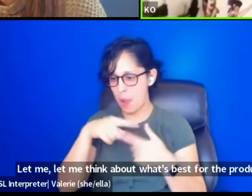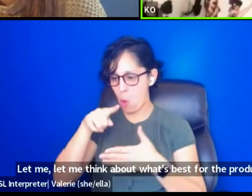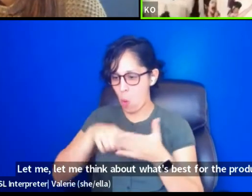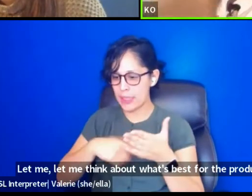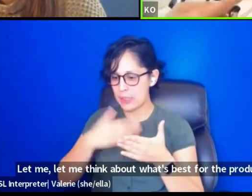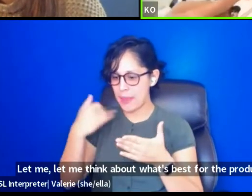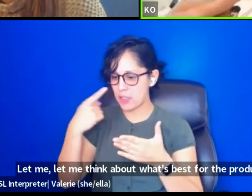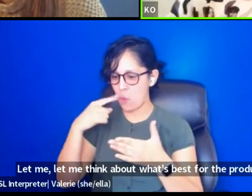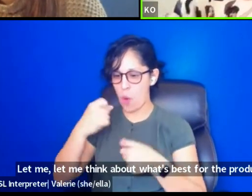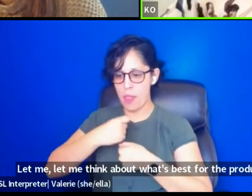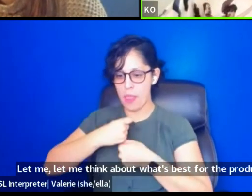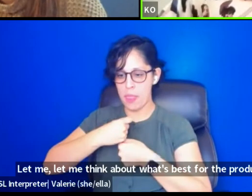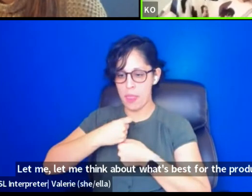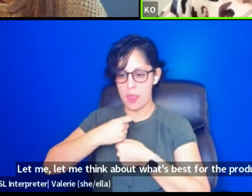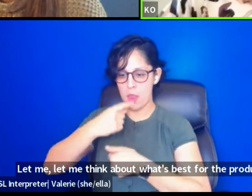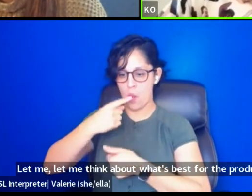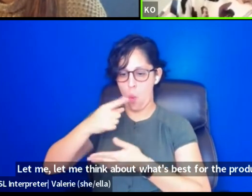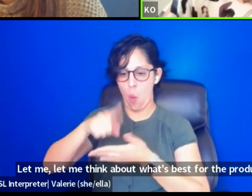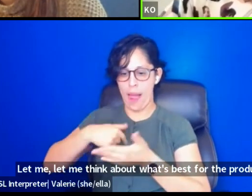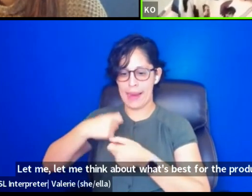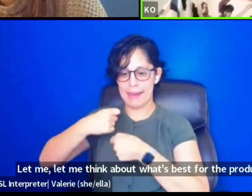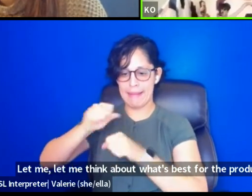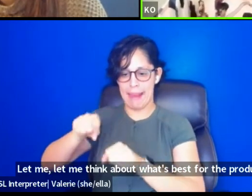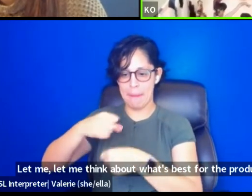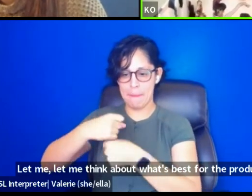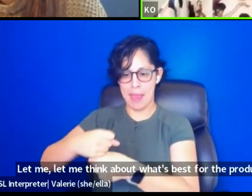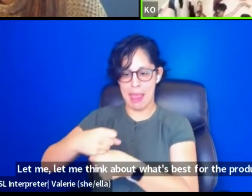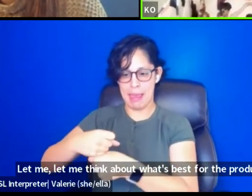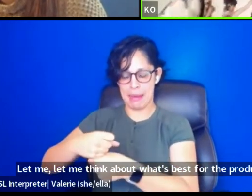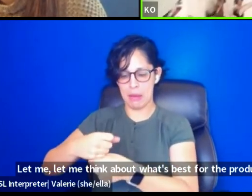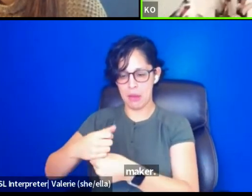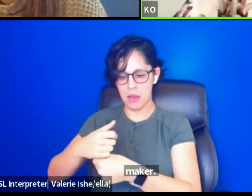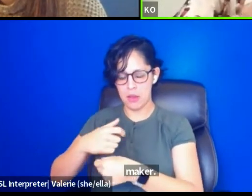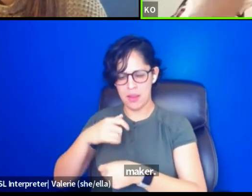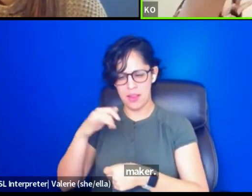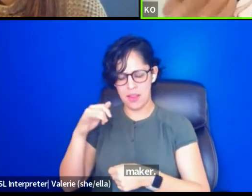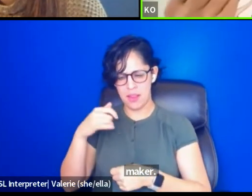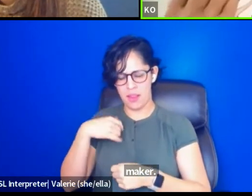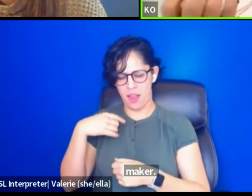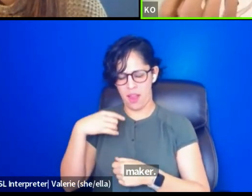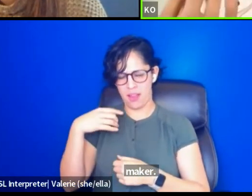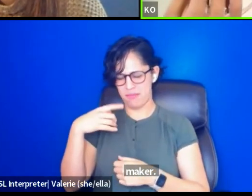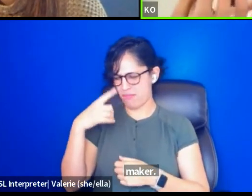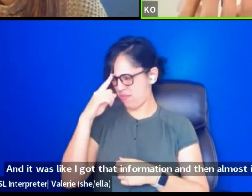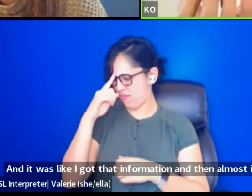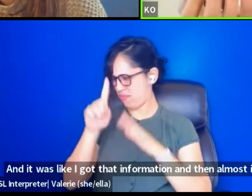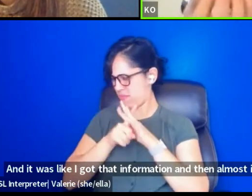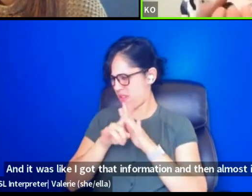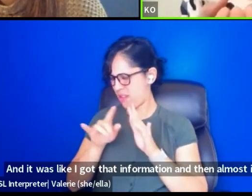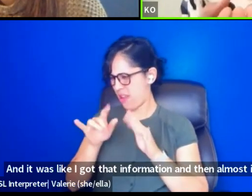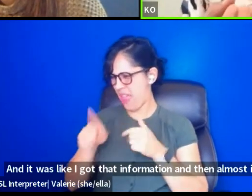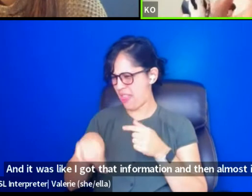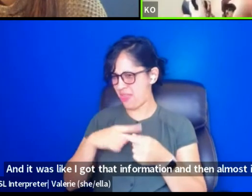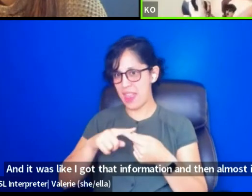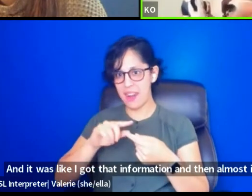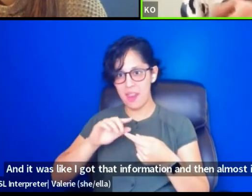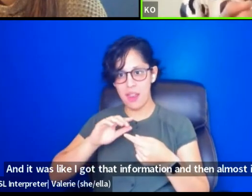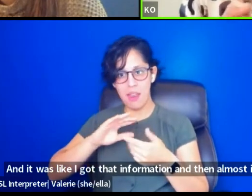maker. And, um, it was like, I got that information. And then almost immediately afterwards, I got this